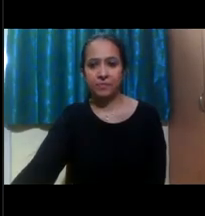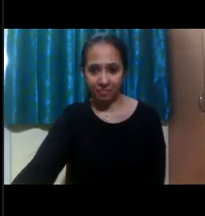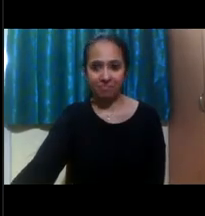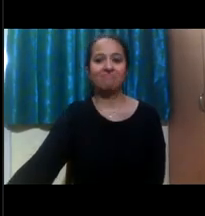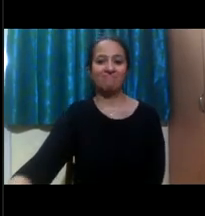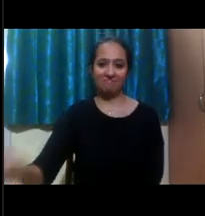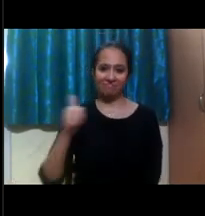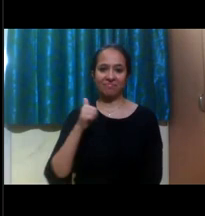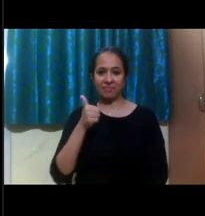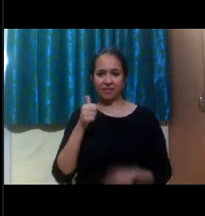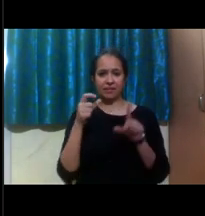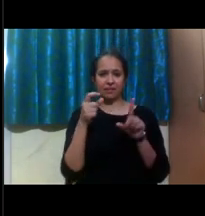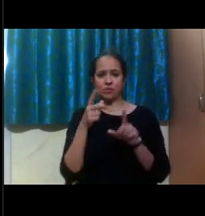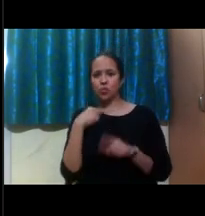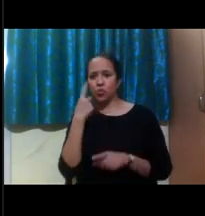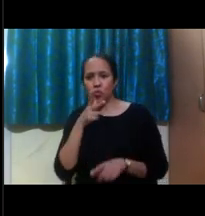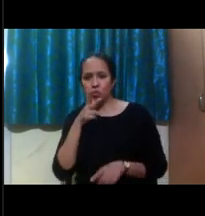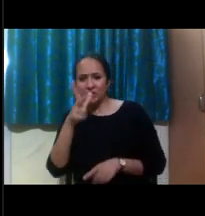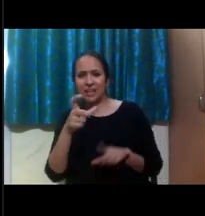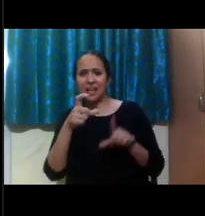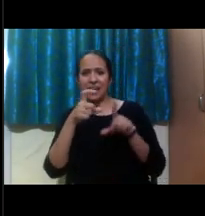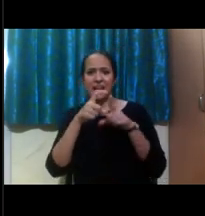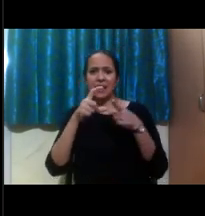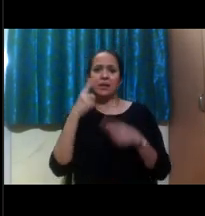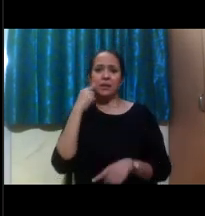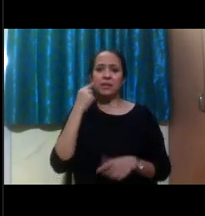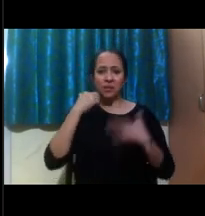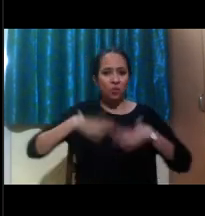hi Debra. I don't think you are still audible.